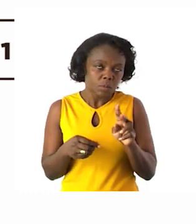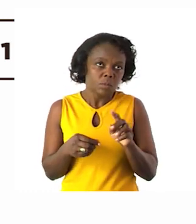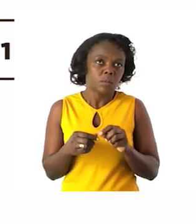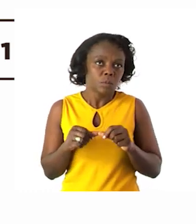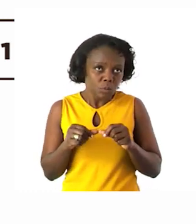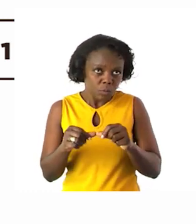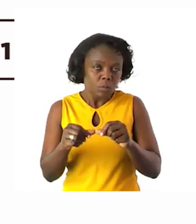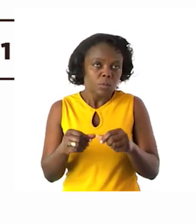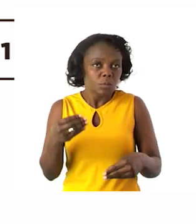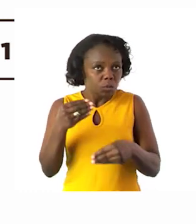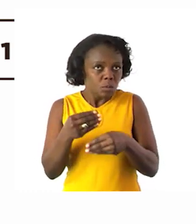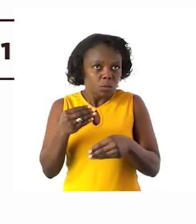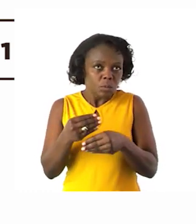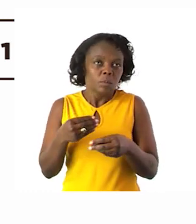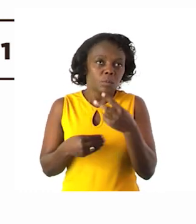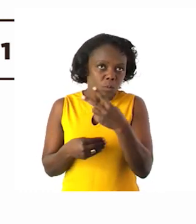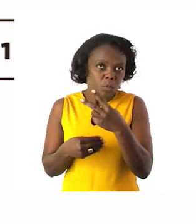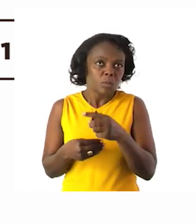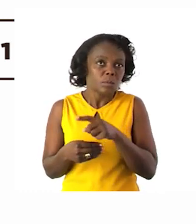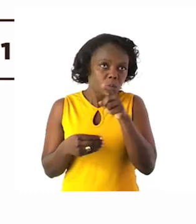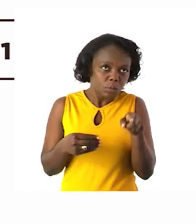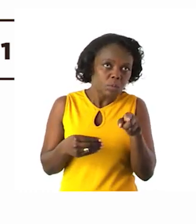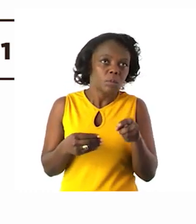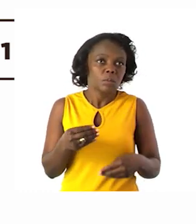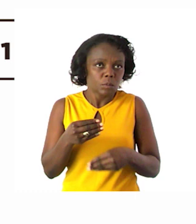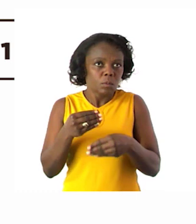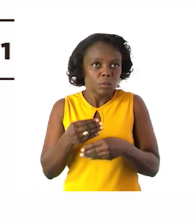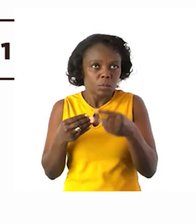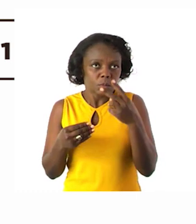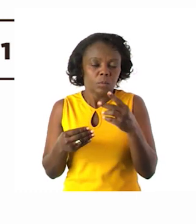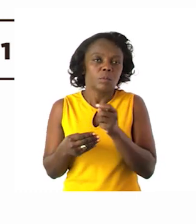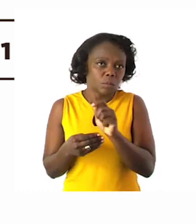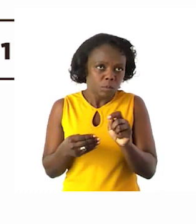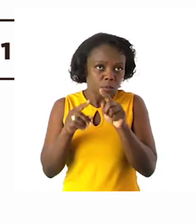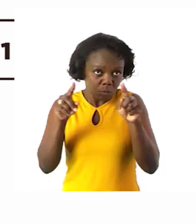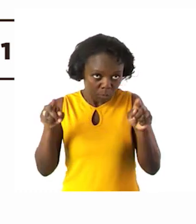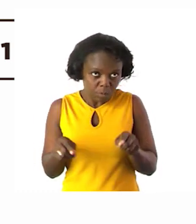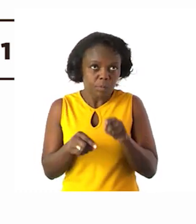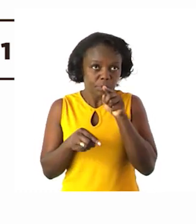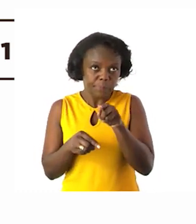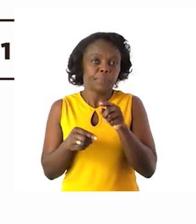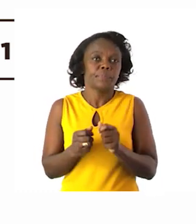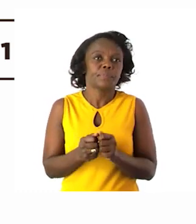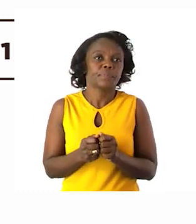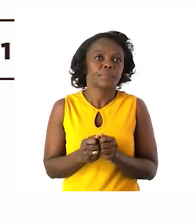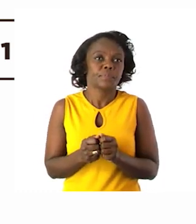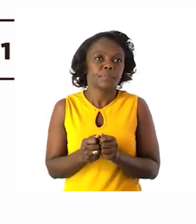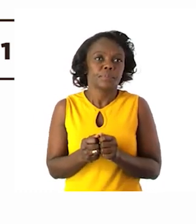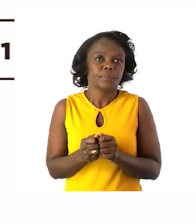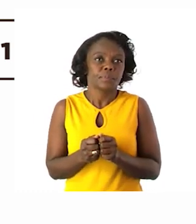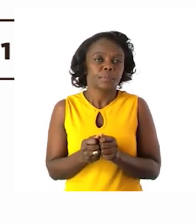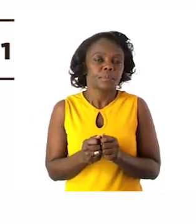So continue skipping one number and find out the numbers that are missing in the boxes. Then we are going to